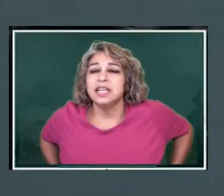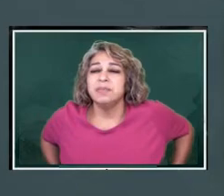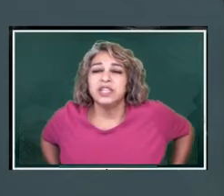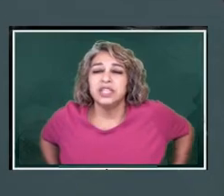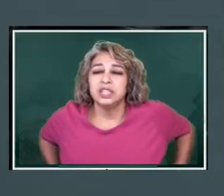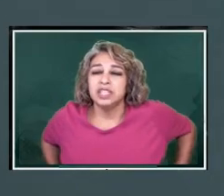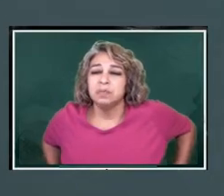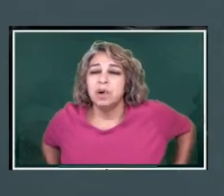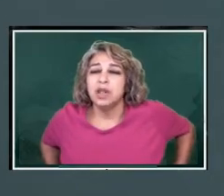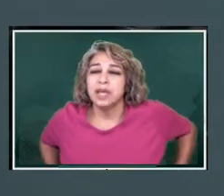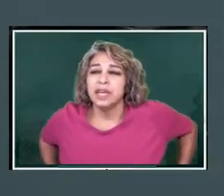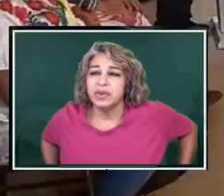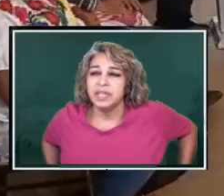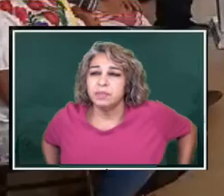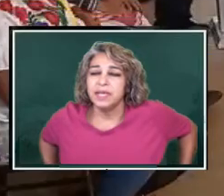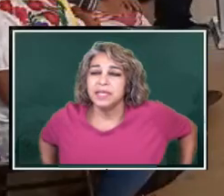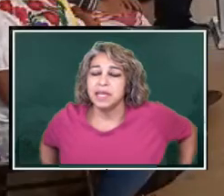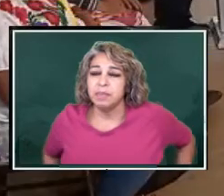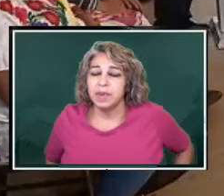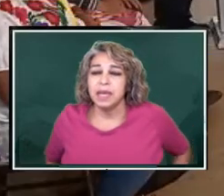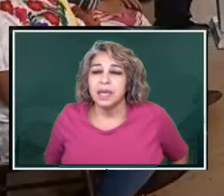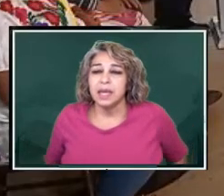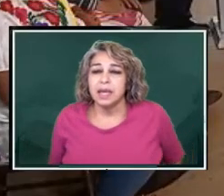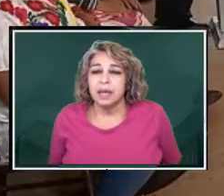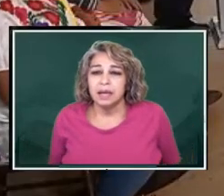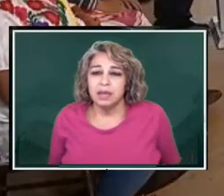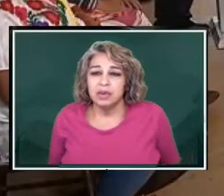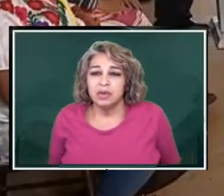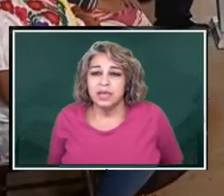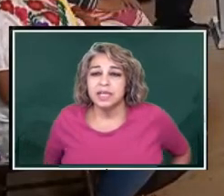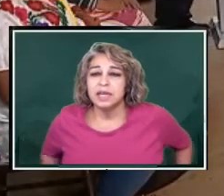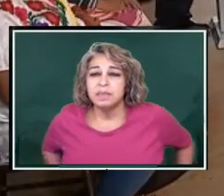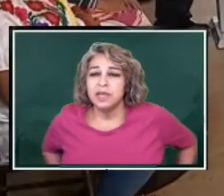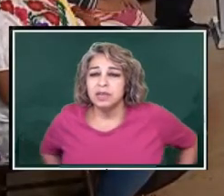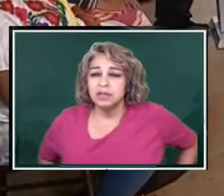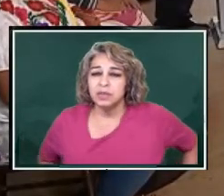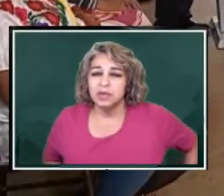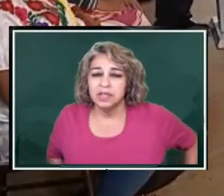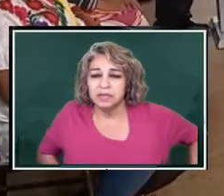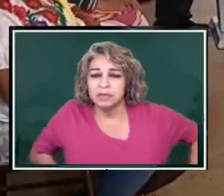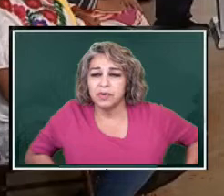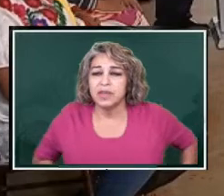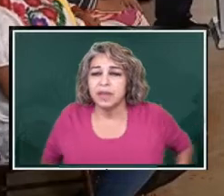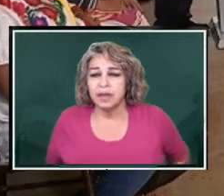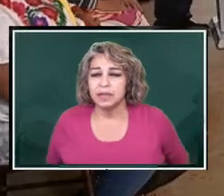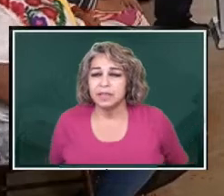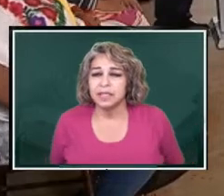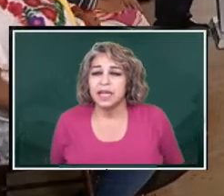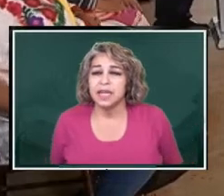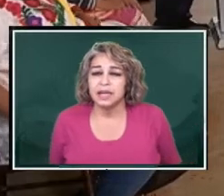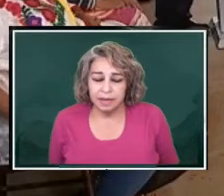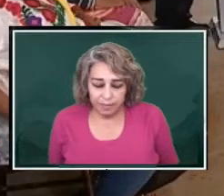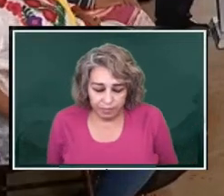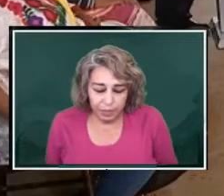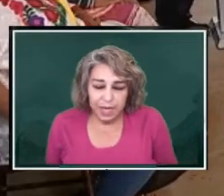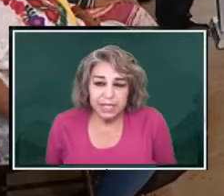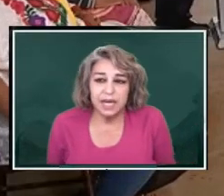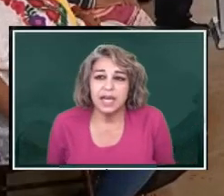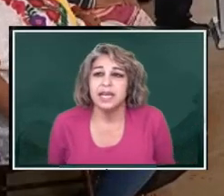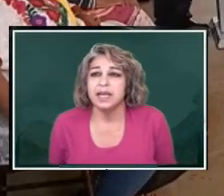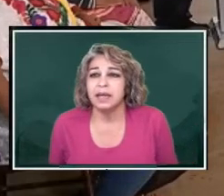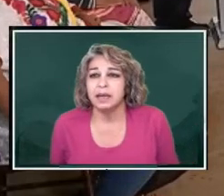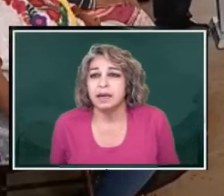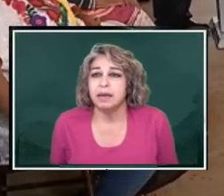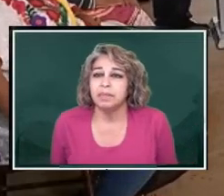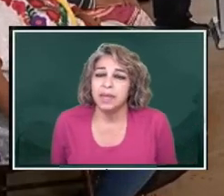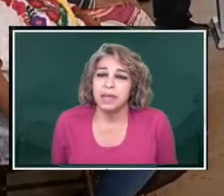It's going to be just a small increase, but it's going to be, you know, it's going to be usefulness for the, uh, state. But it's